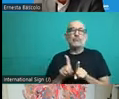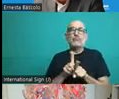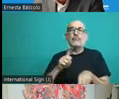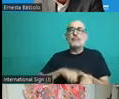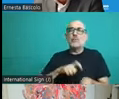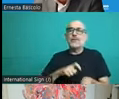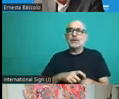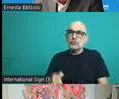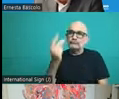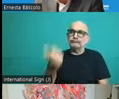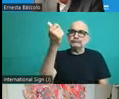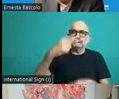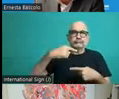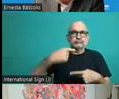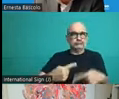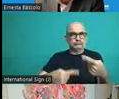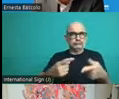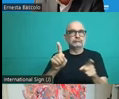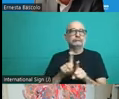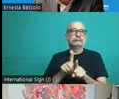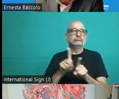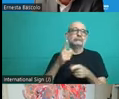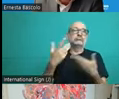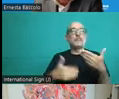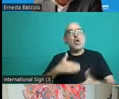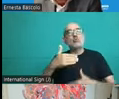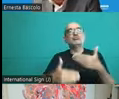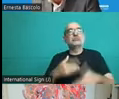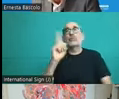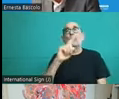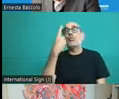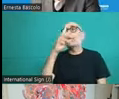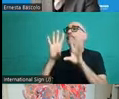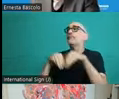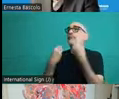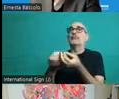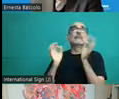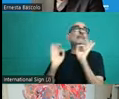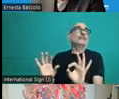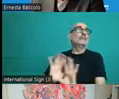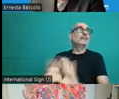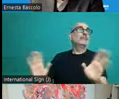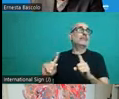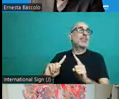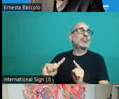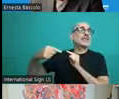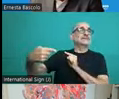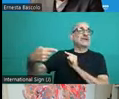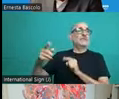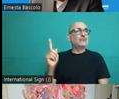rather as a processes that are a consequence of the challenges that emerged